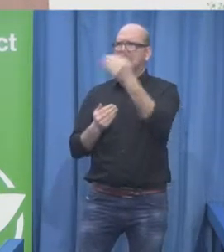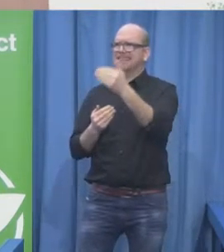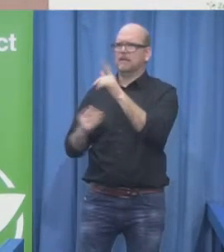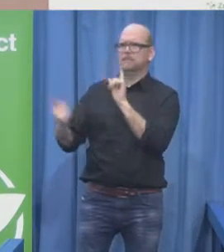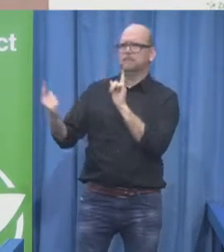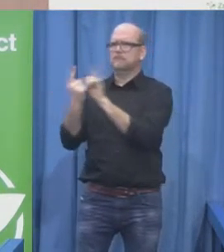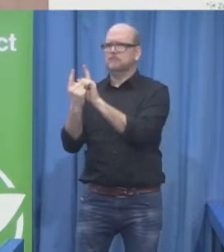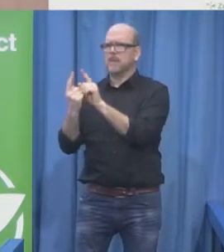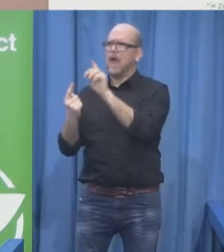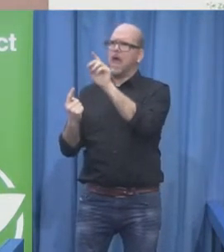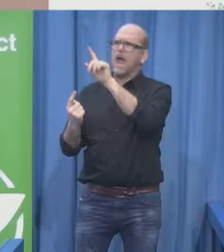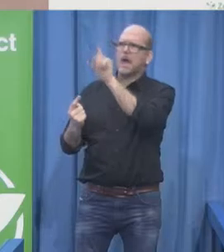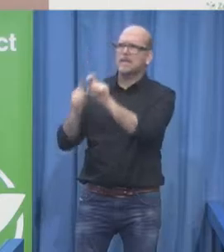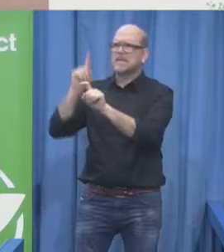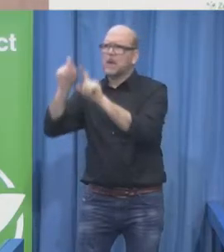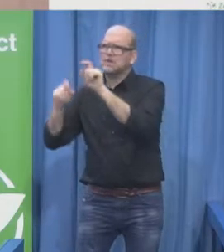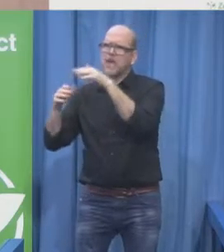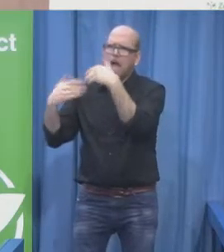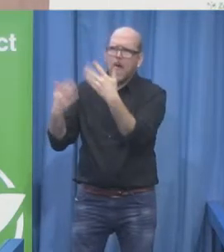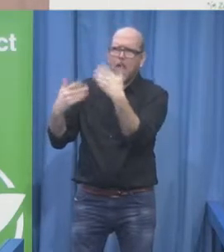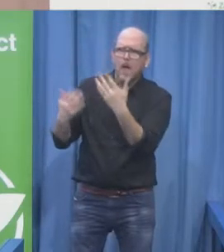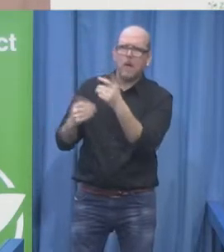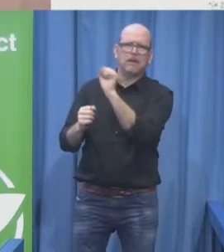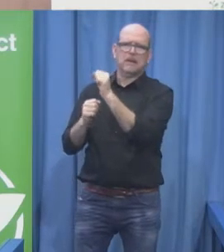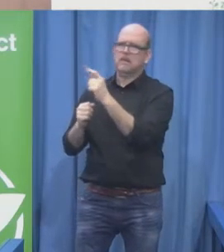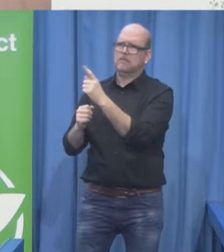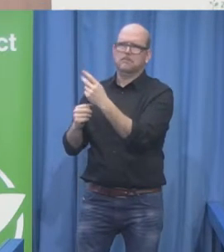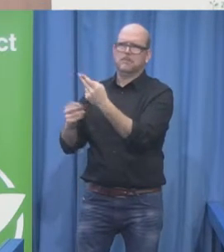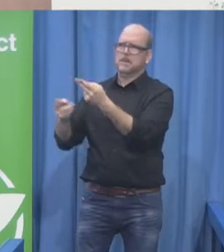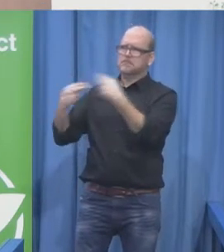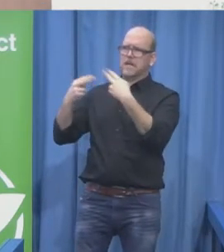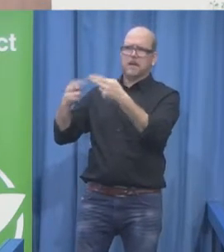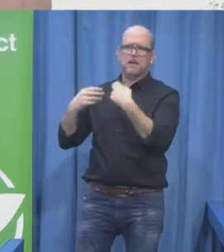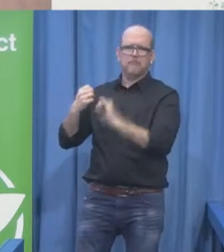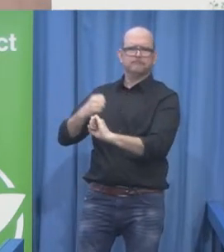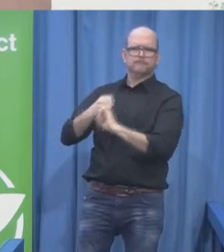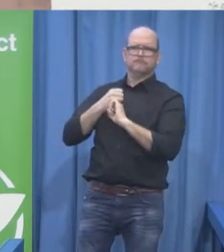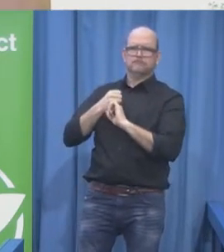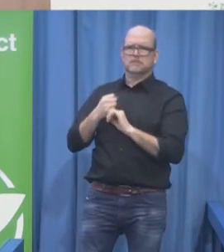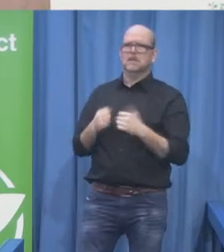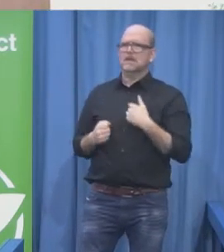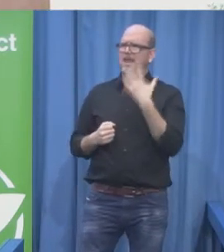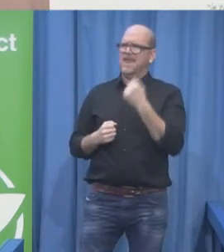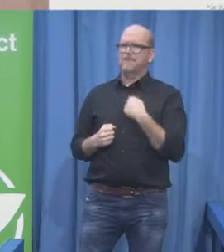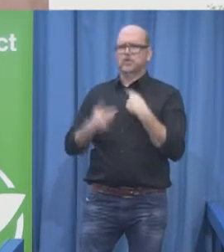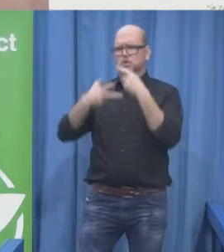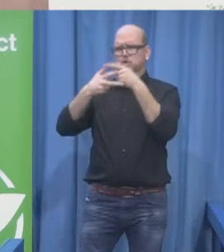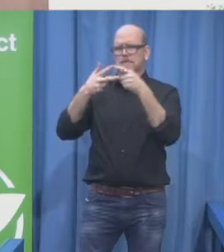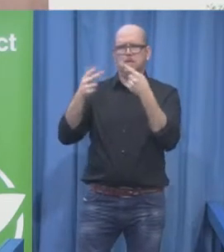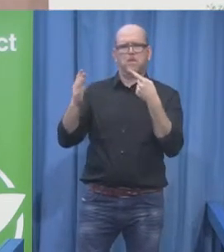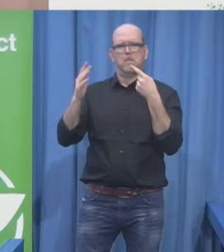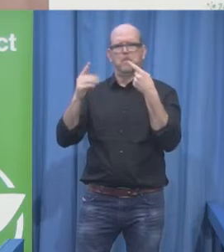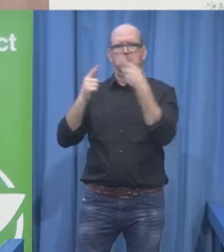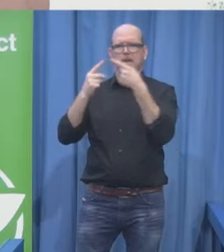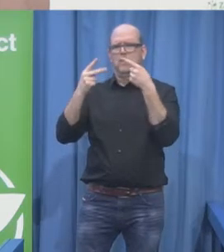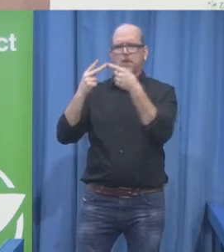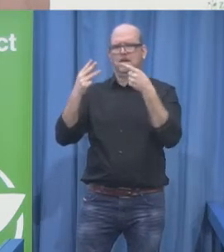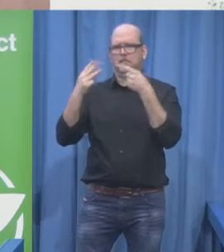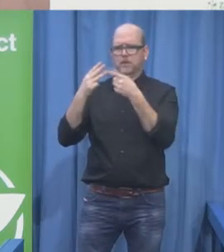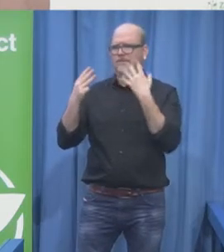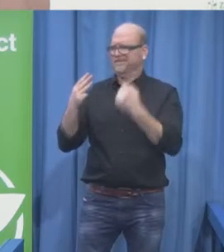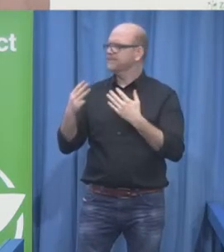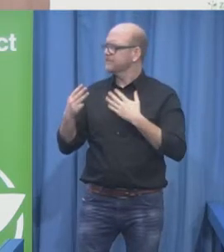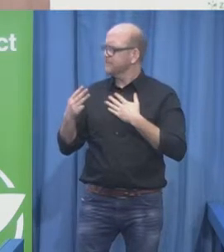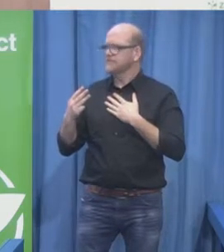I would like to bring your attention on three points. I would like to share with you and engage with you on three things. The